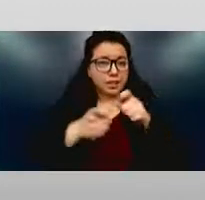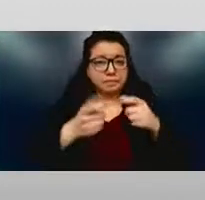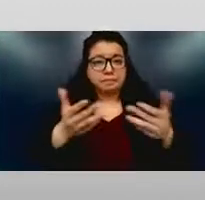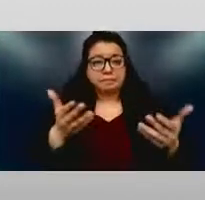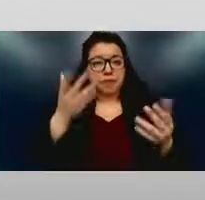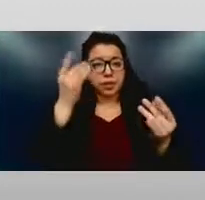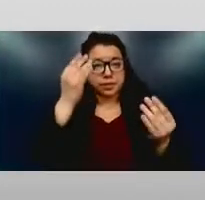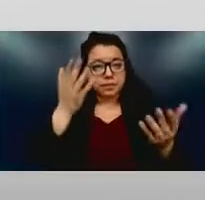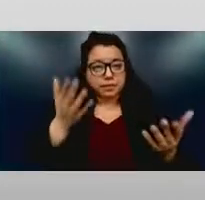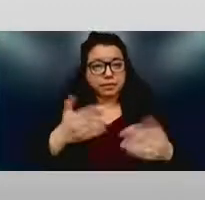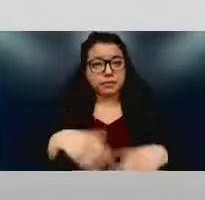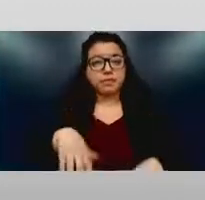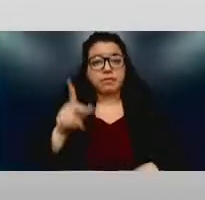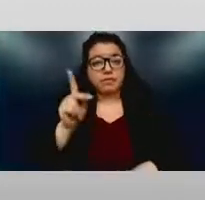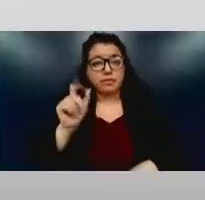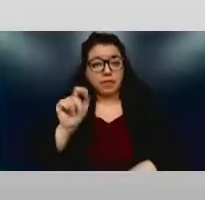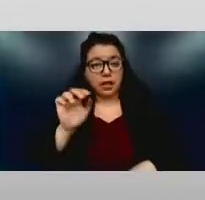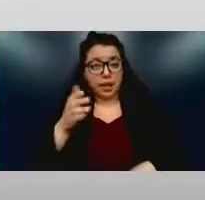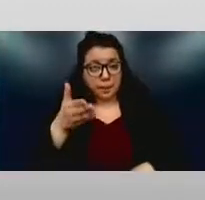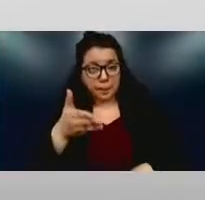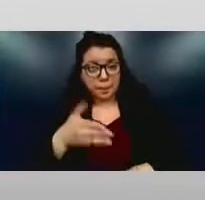Yeah. Kate. Yeah.